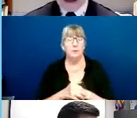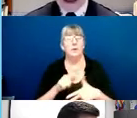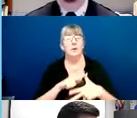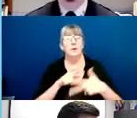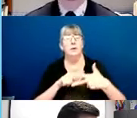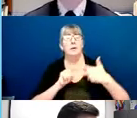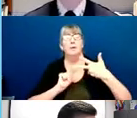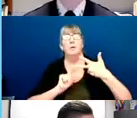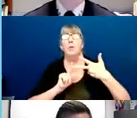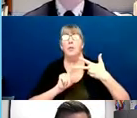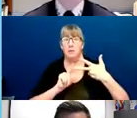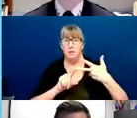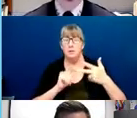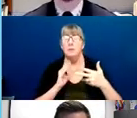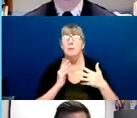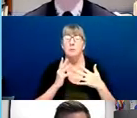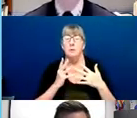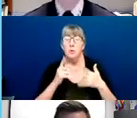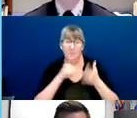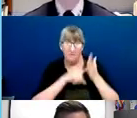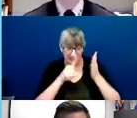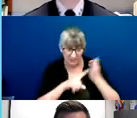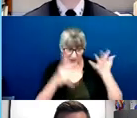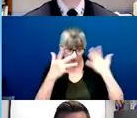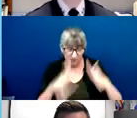investigation has concluded.